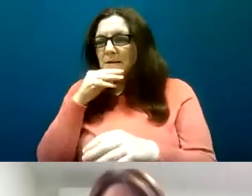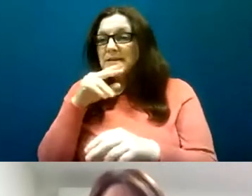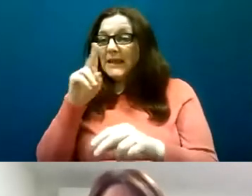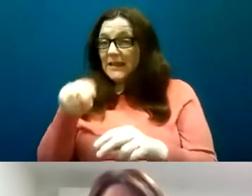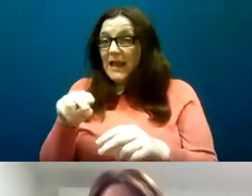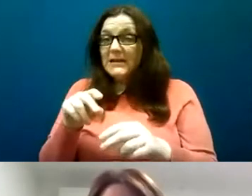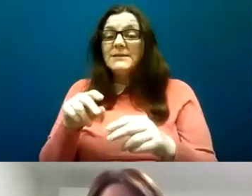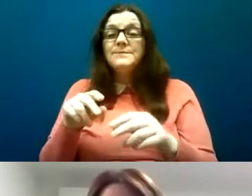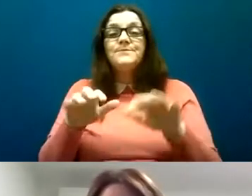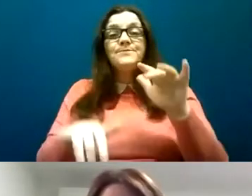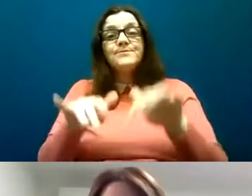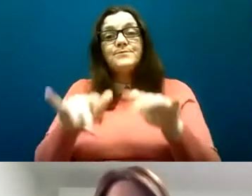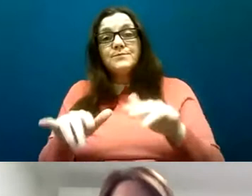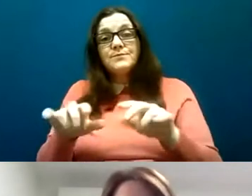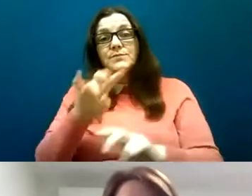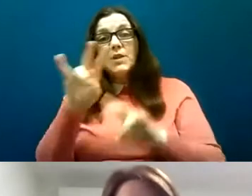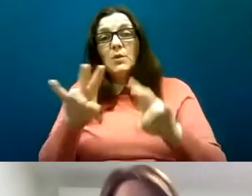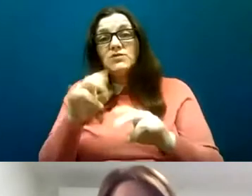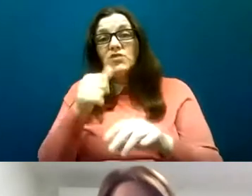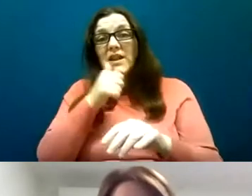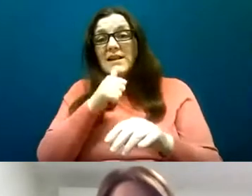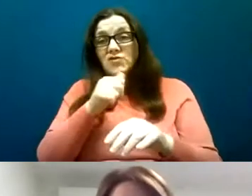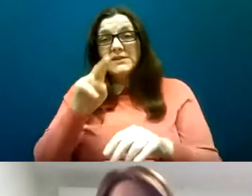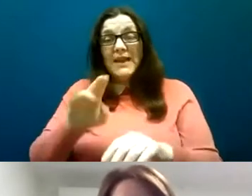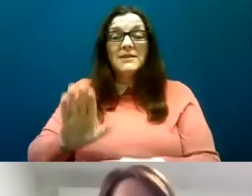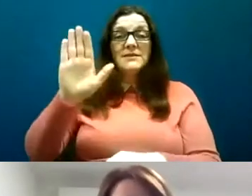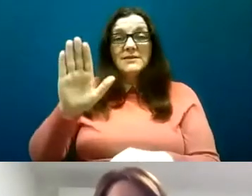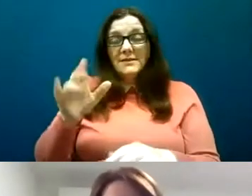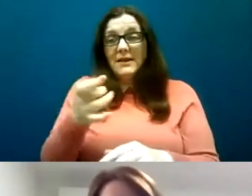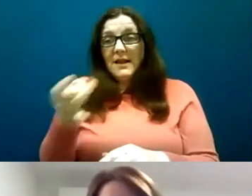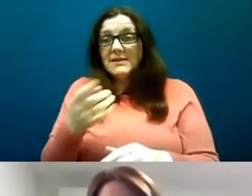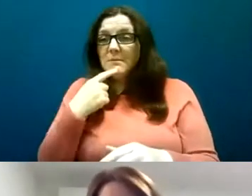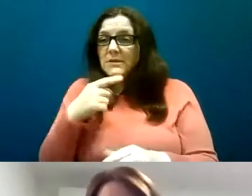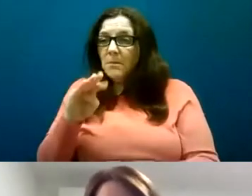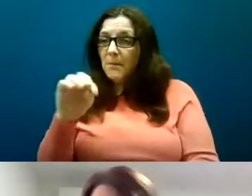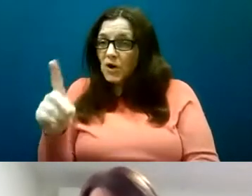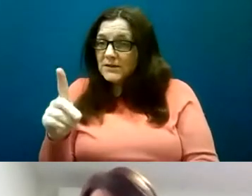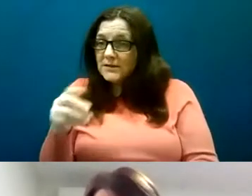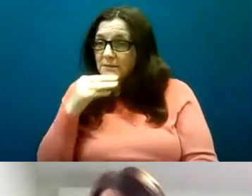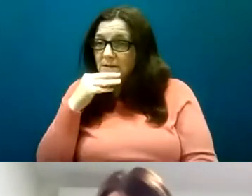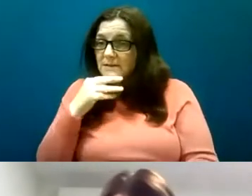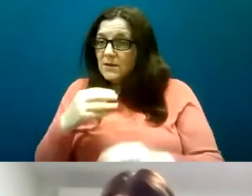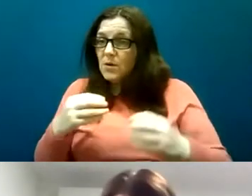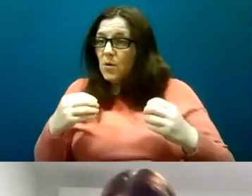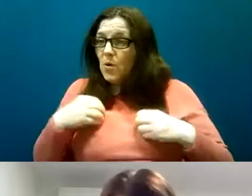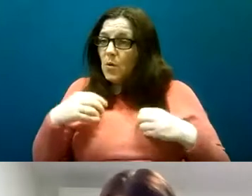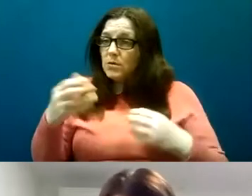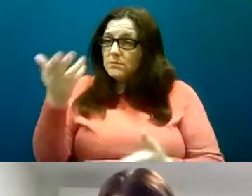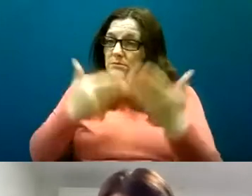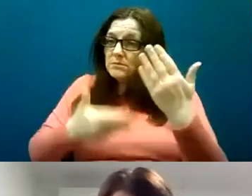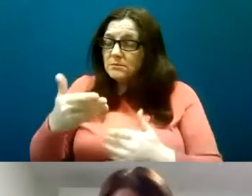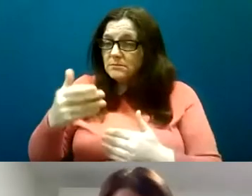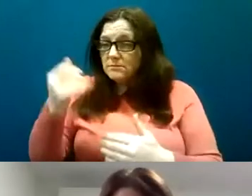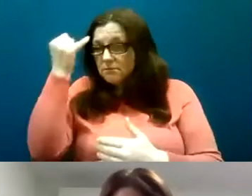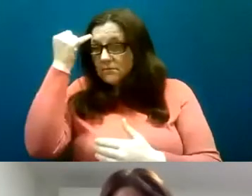questions in on the question and answer function but in the meantime Bernard maybe you'd give a few reflections on what you found